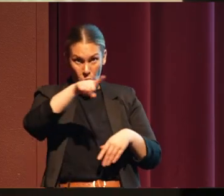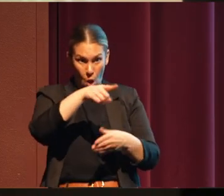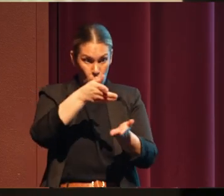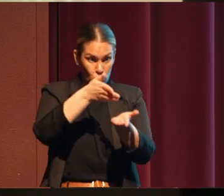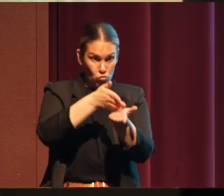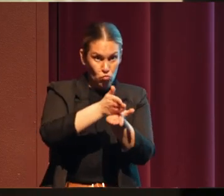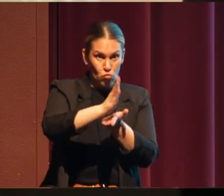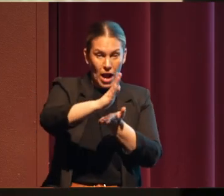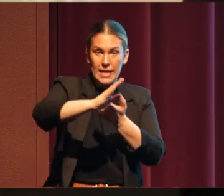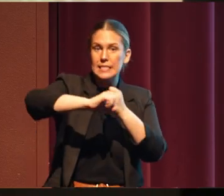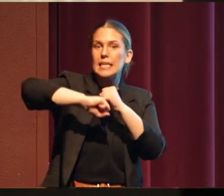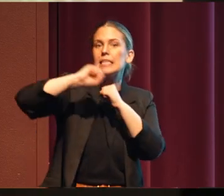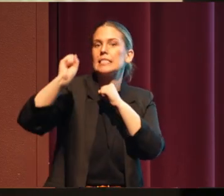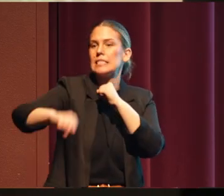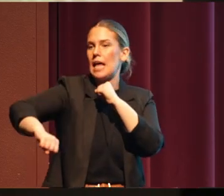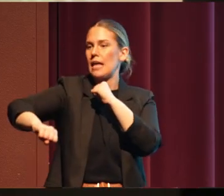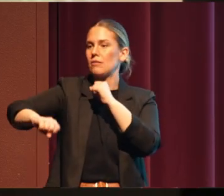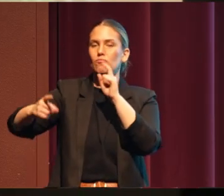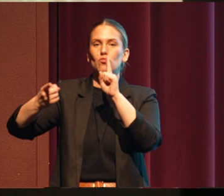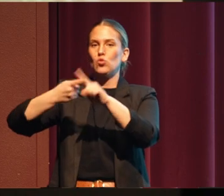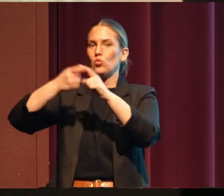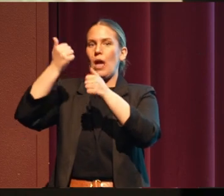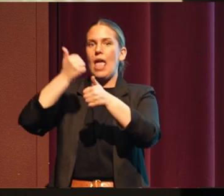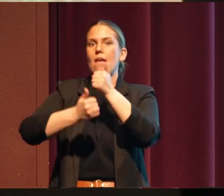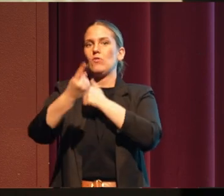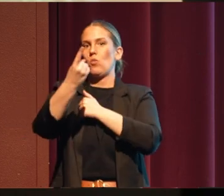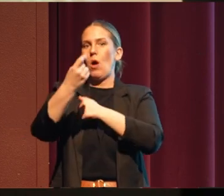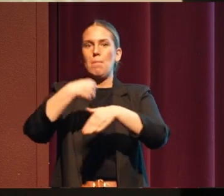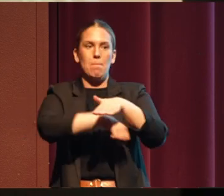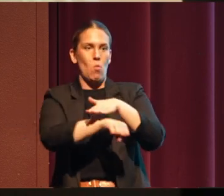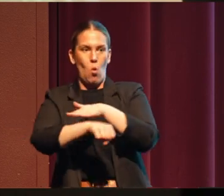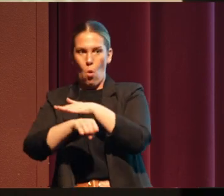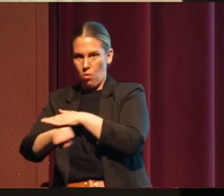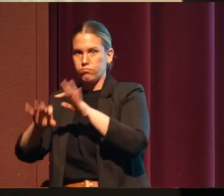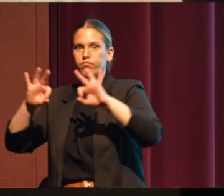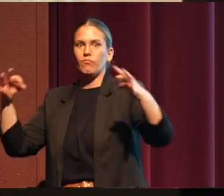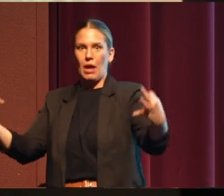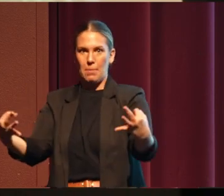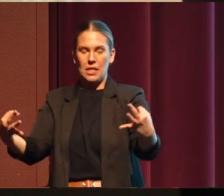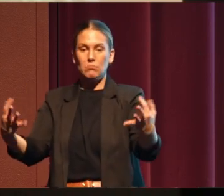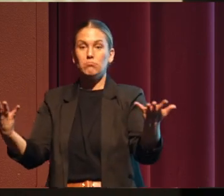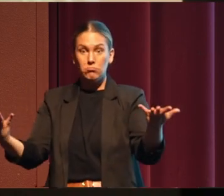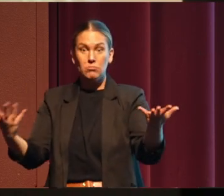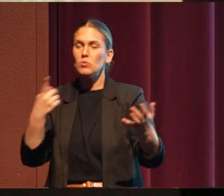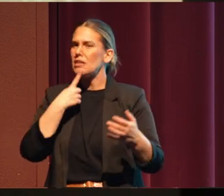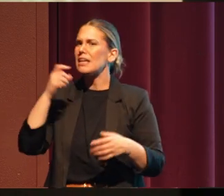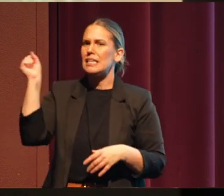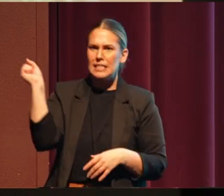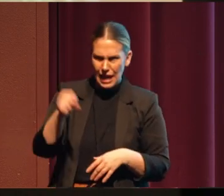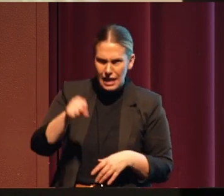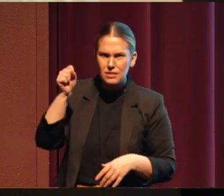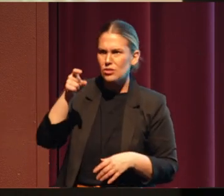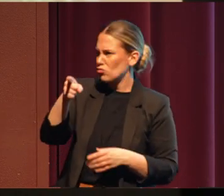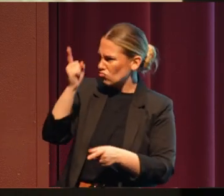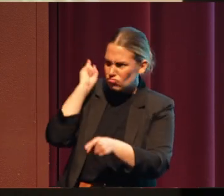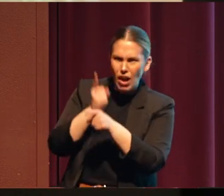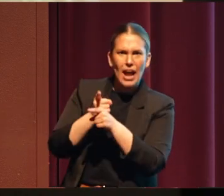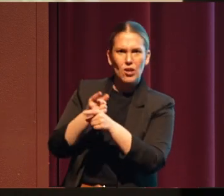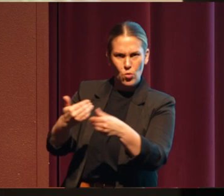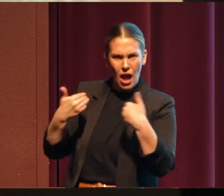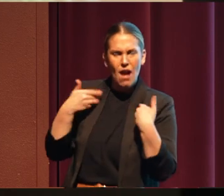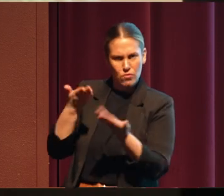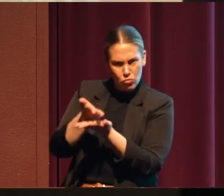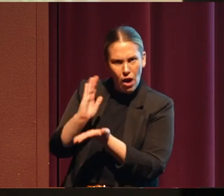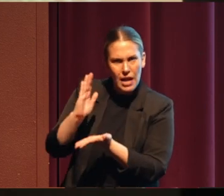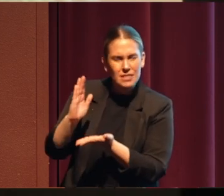extend to their descendants. So what they said is, you're right, you have those rights. But we still didn't have an